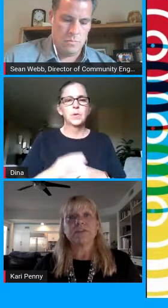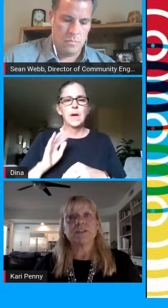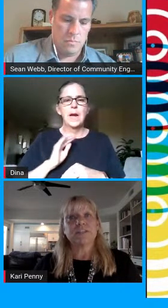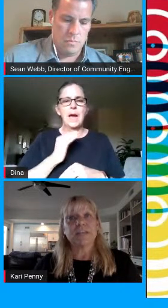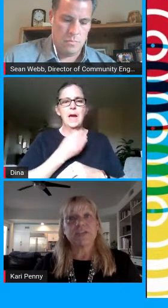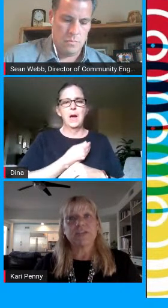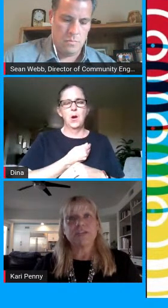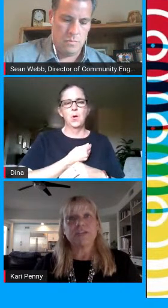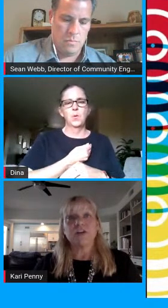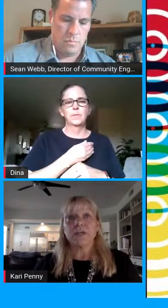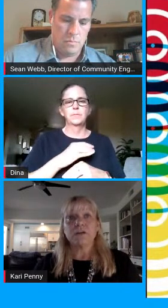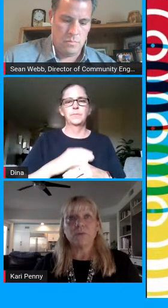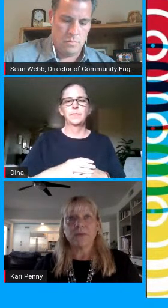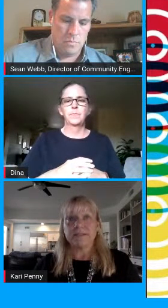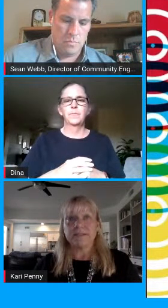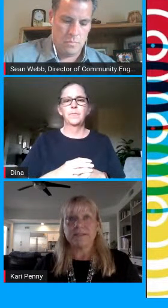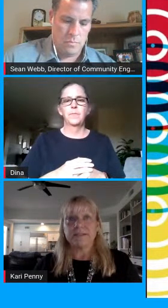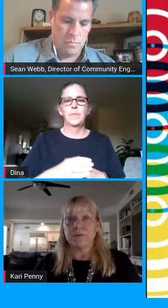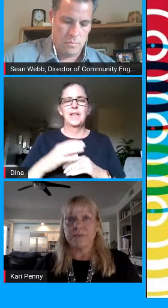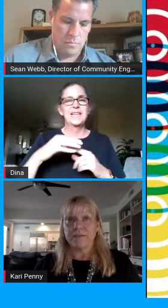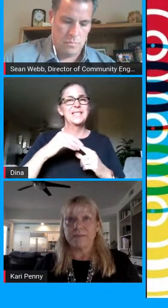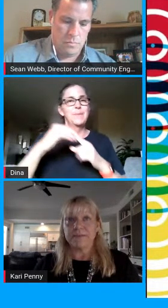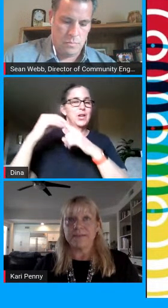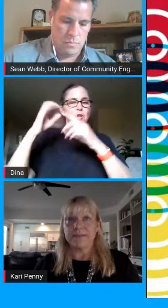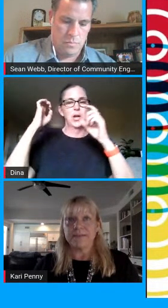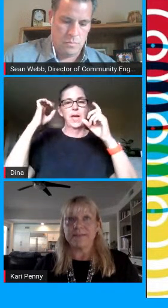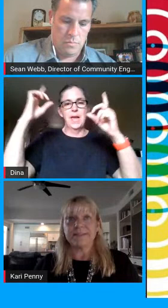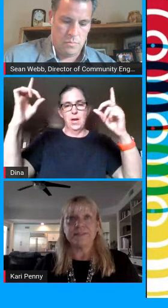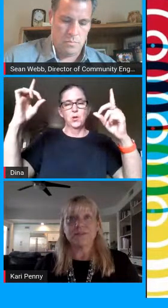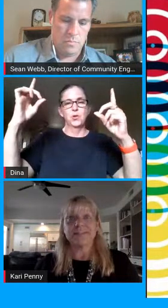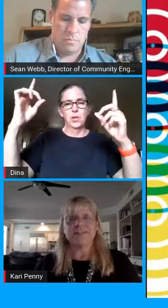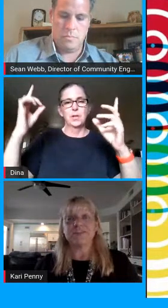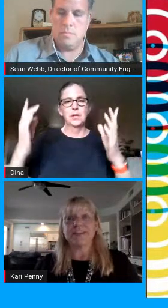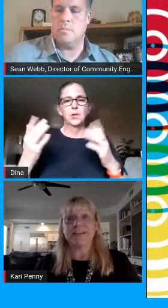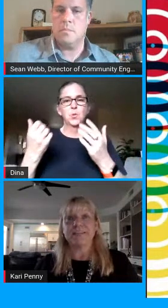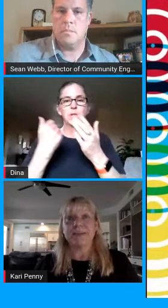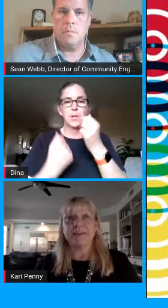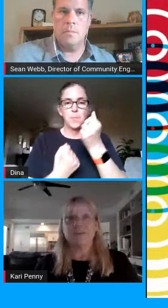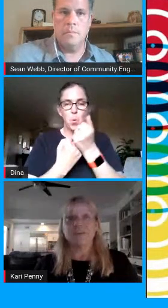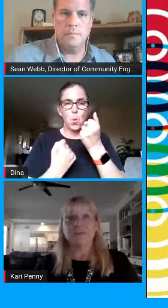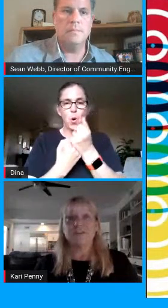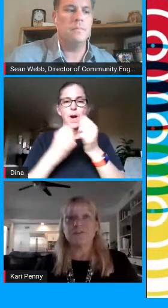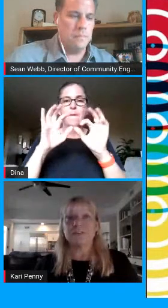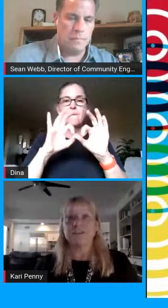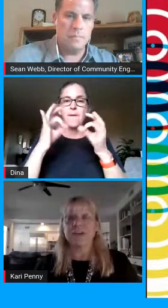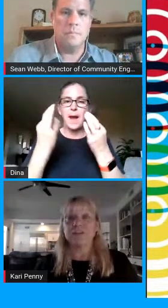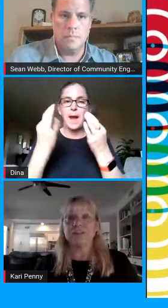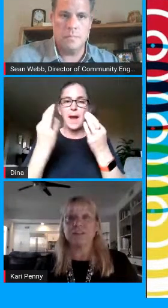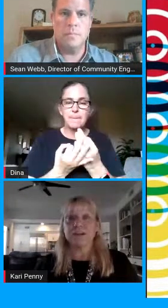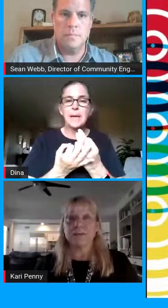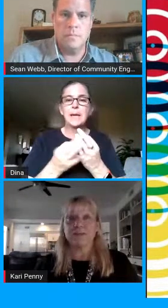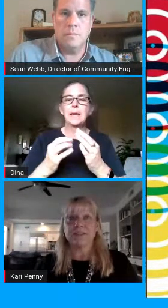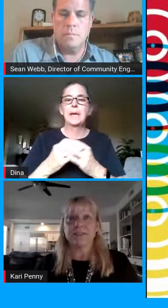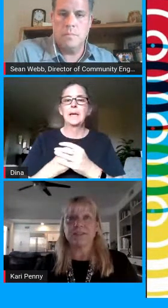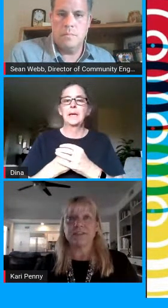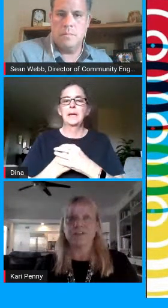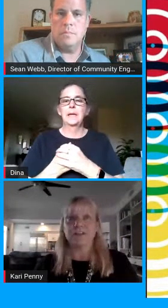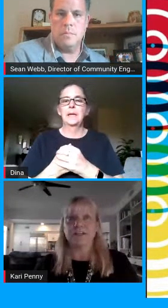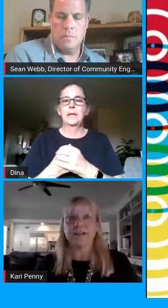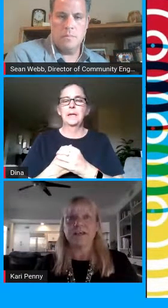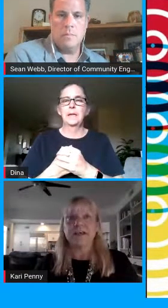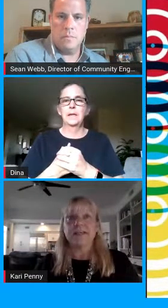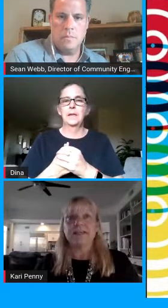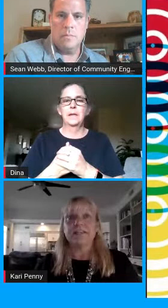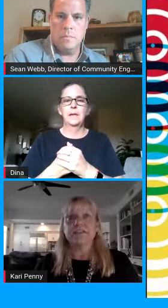in special education are working on ways to support families students teachers and case managers through this challenging time and distance